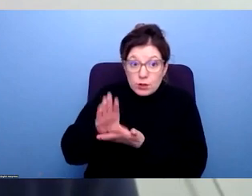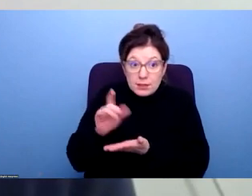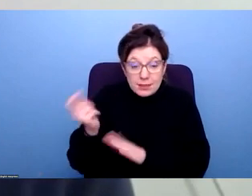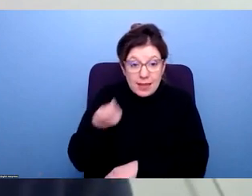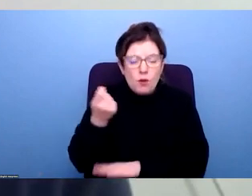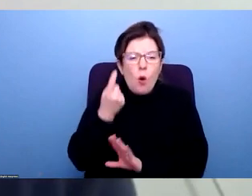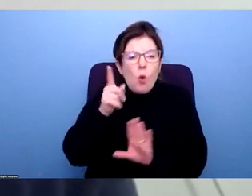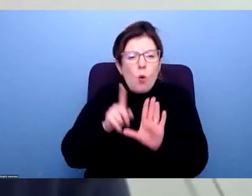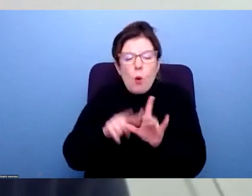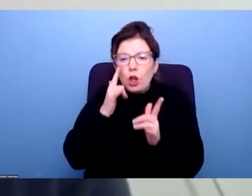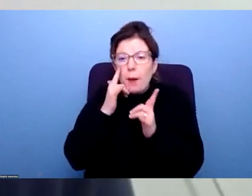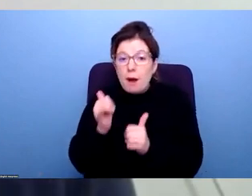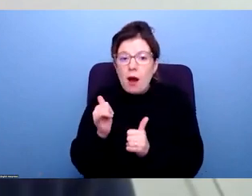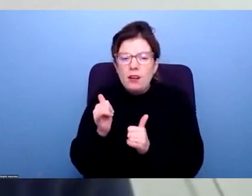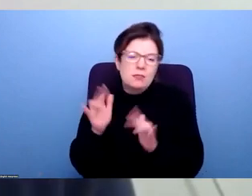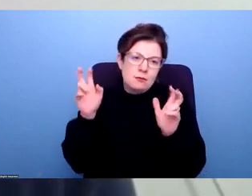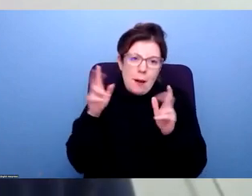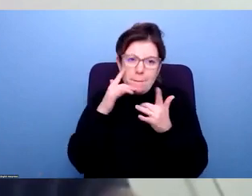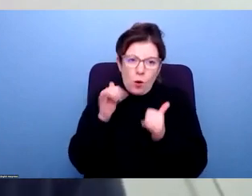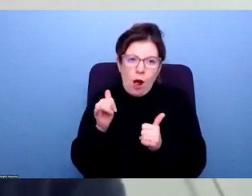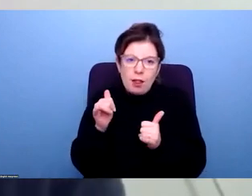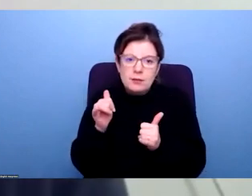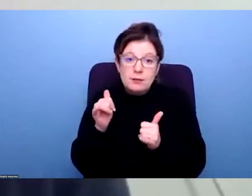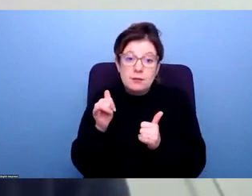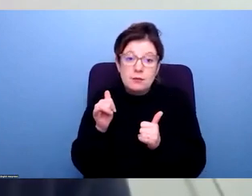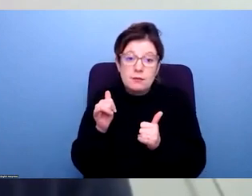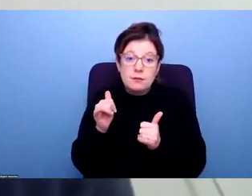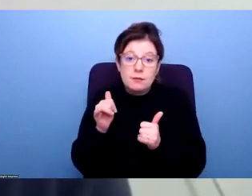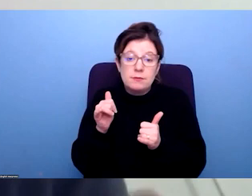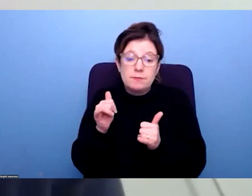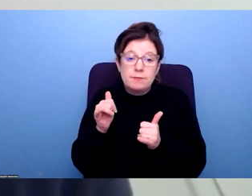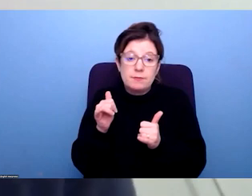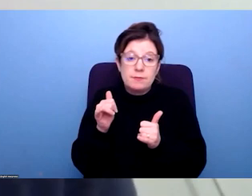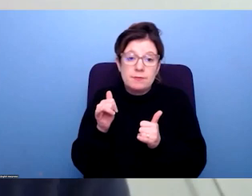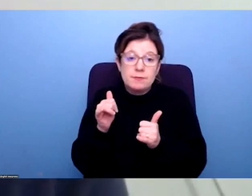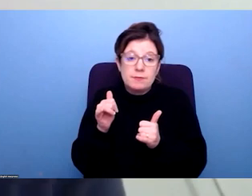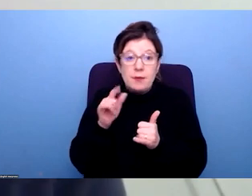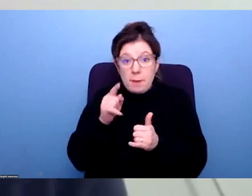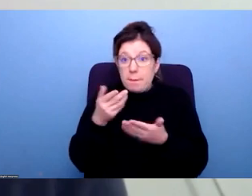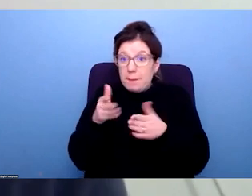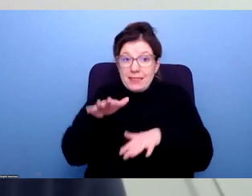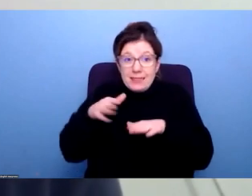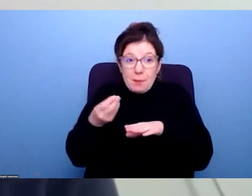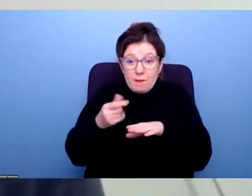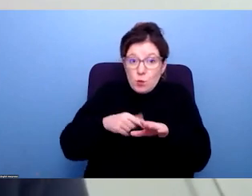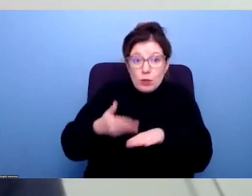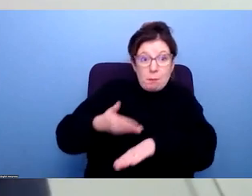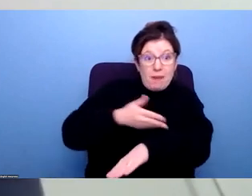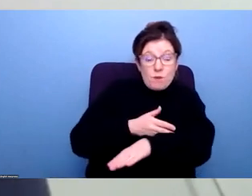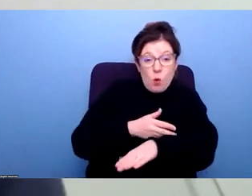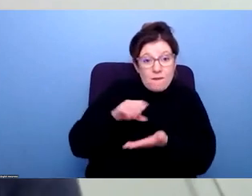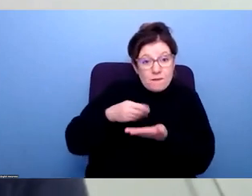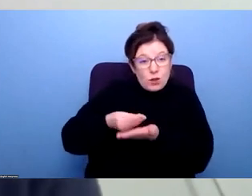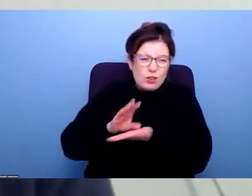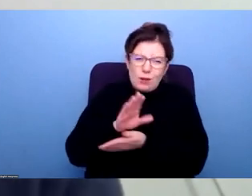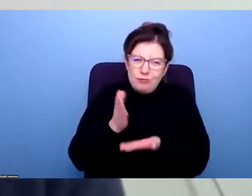one year program, they called it a pilot government called it a pilot, but actually it was a repeat of something that had happened a few years before that as well. So it